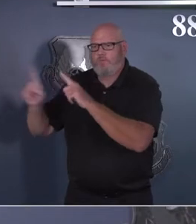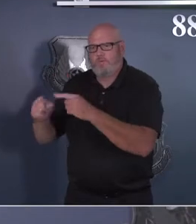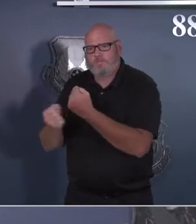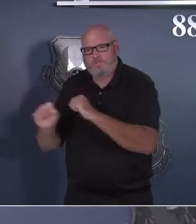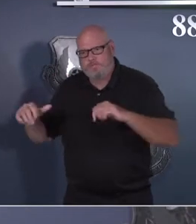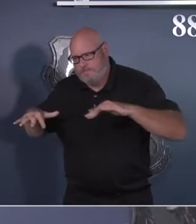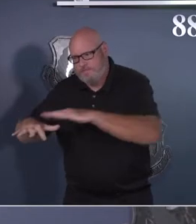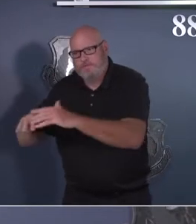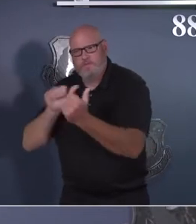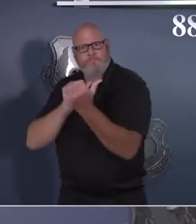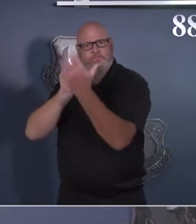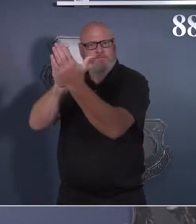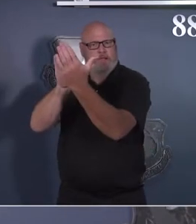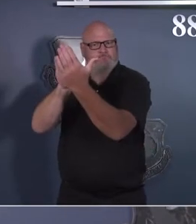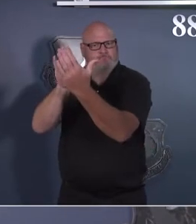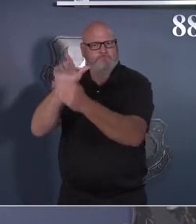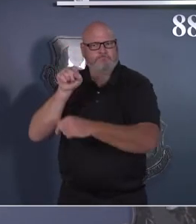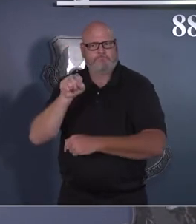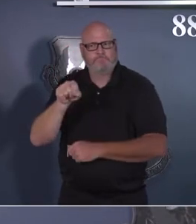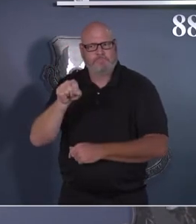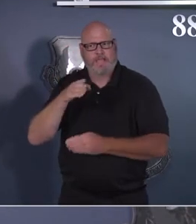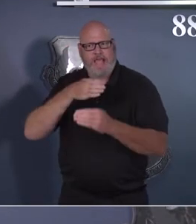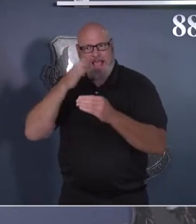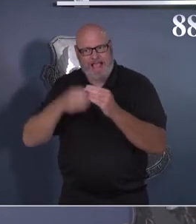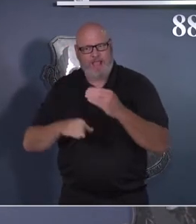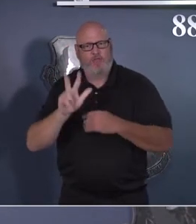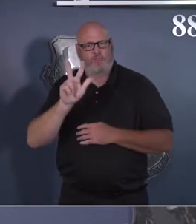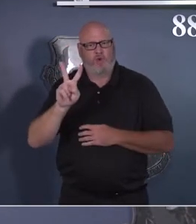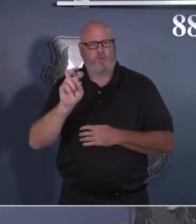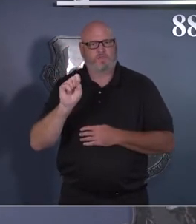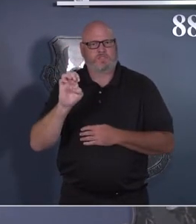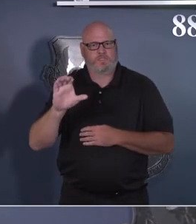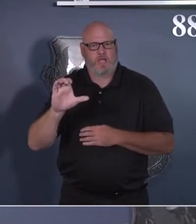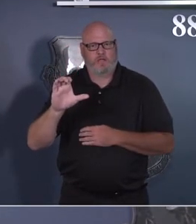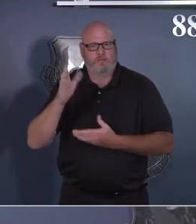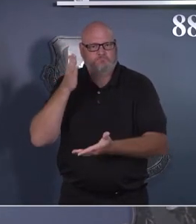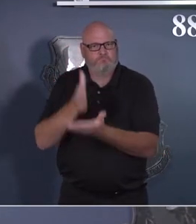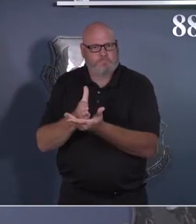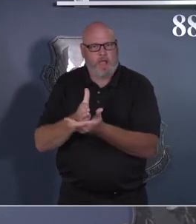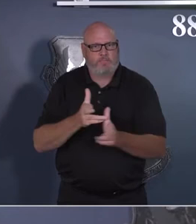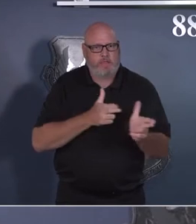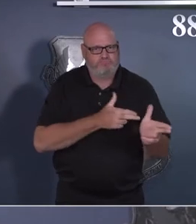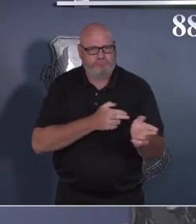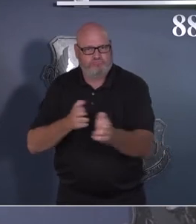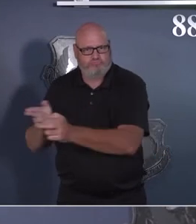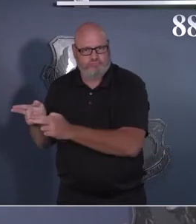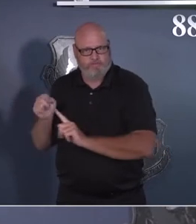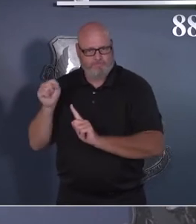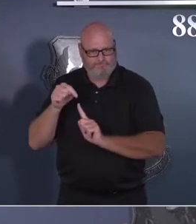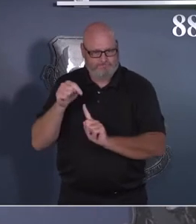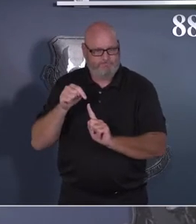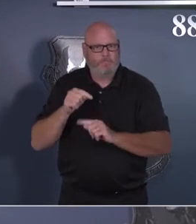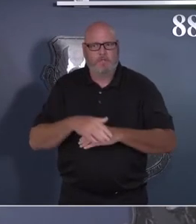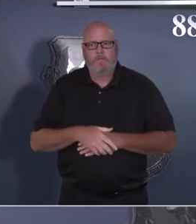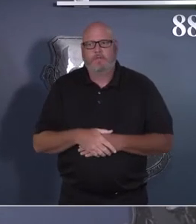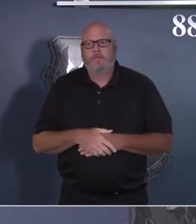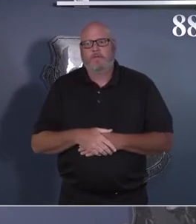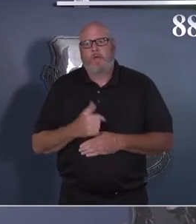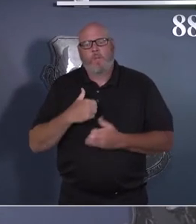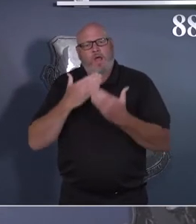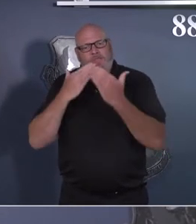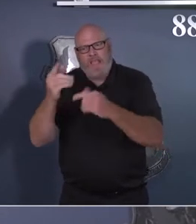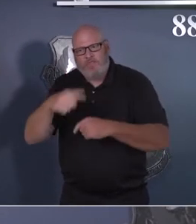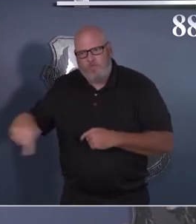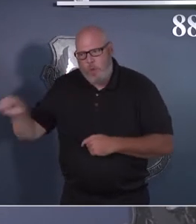tragedy in 32 seconds instead of a minute, two minutes, 10 minutes. Thank those brave individuals that stepped up.